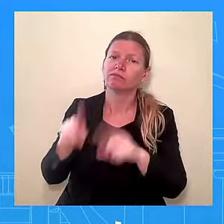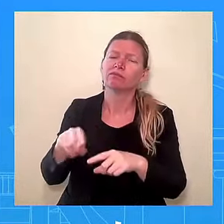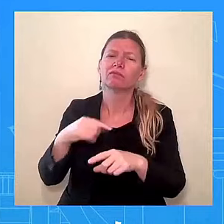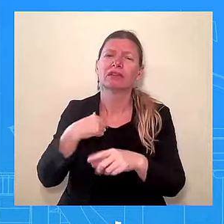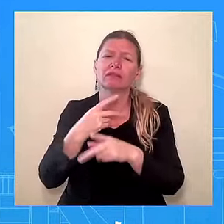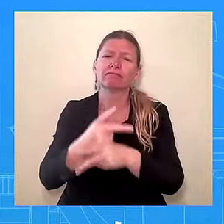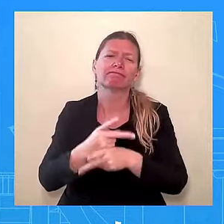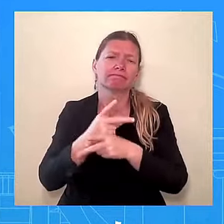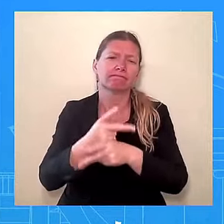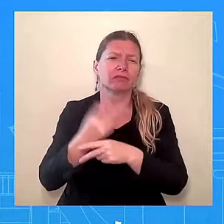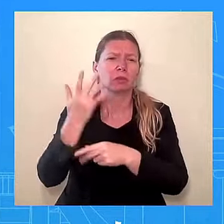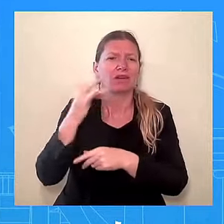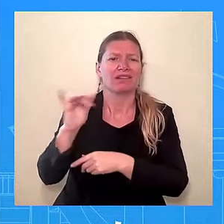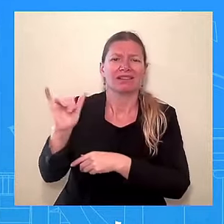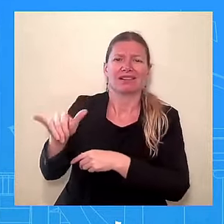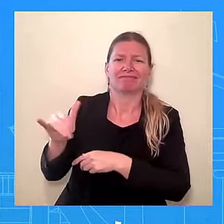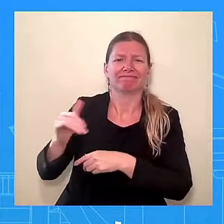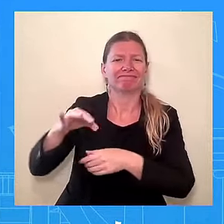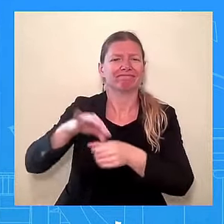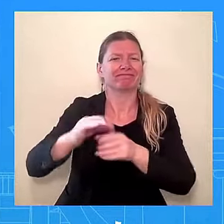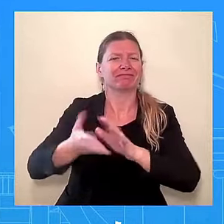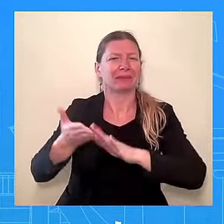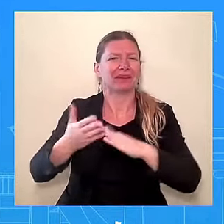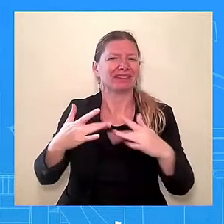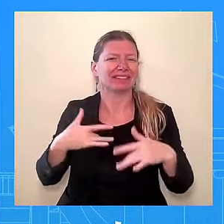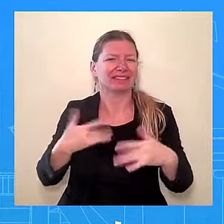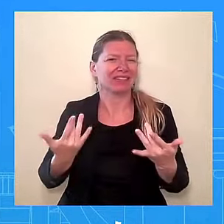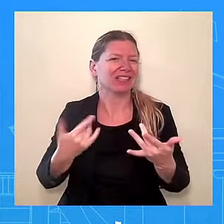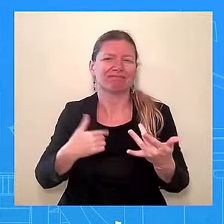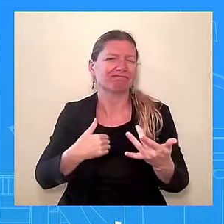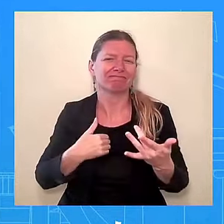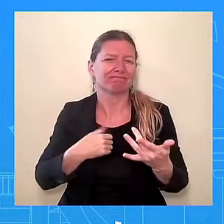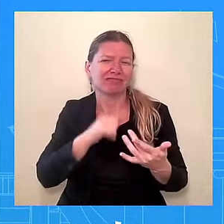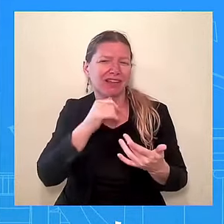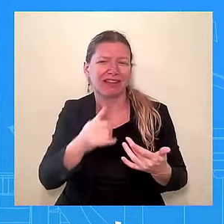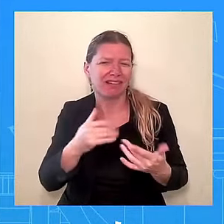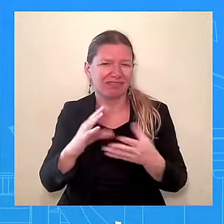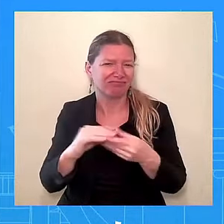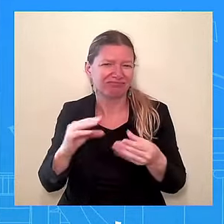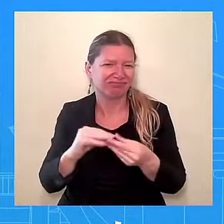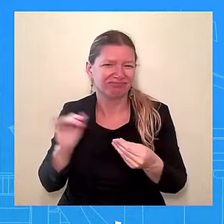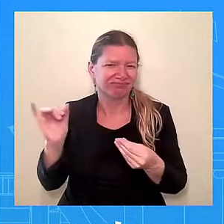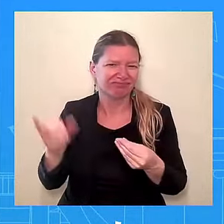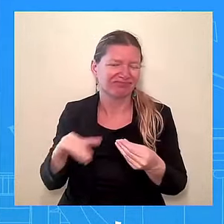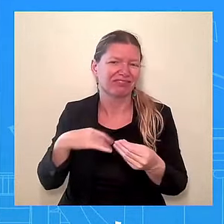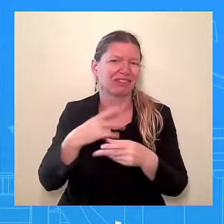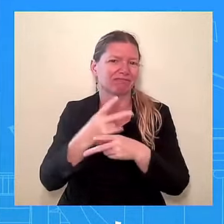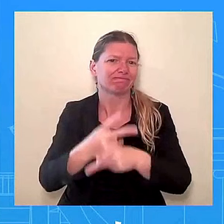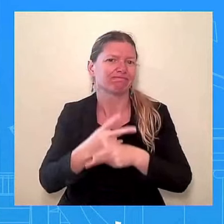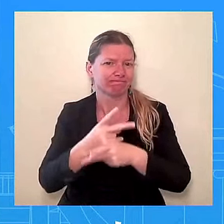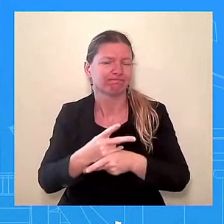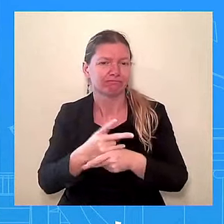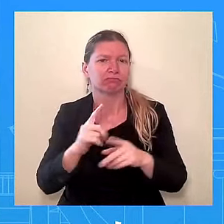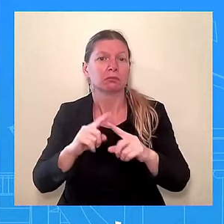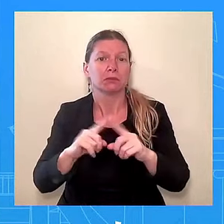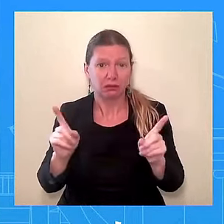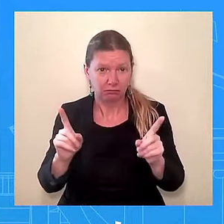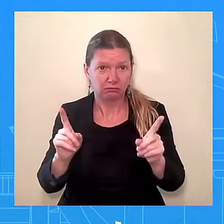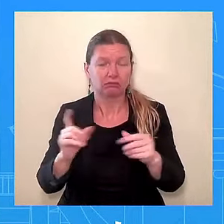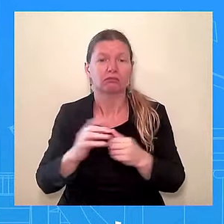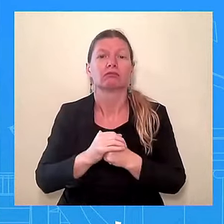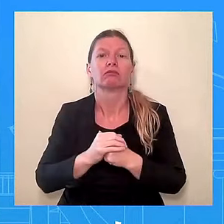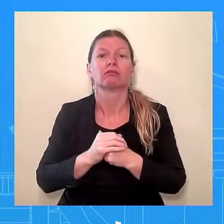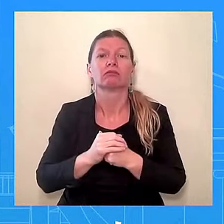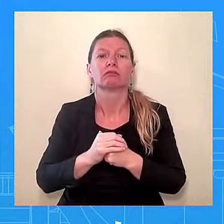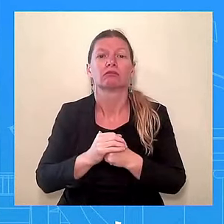mentioned the endorsement. So that's certainly for the campaign to speak to. But as you asked me about the strategy that we have put forward,